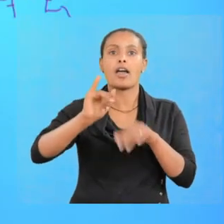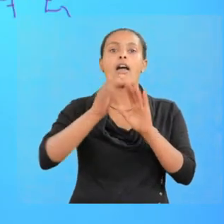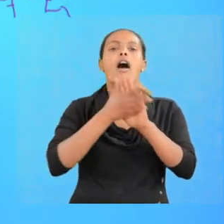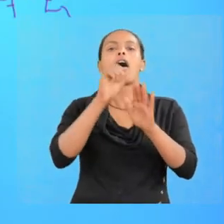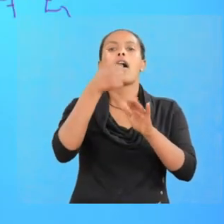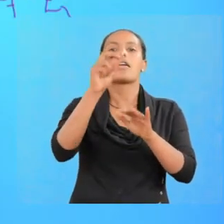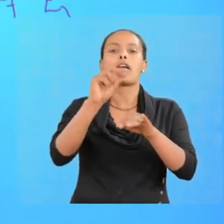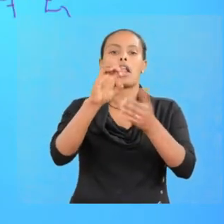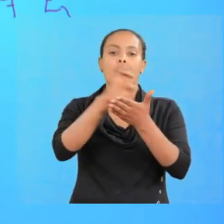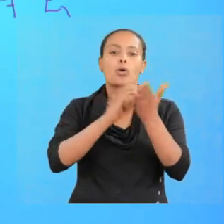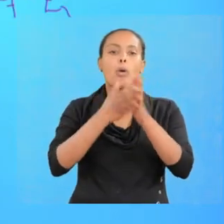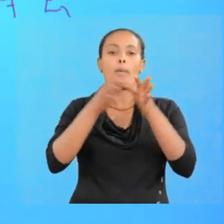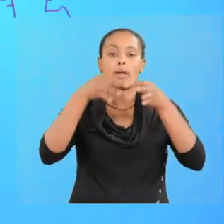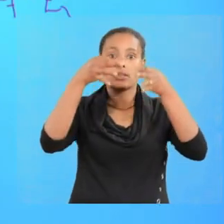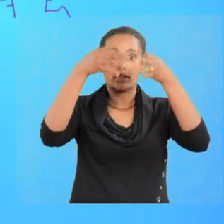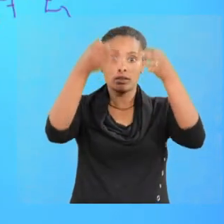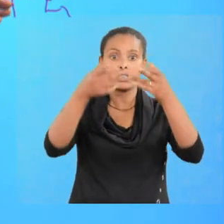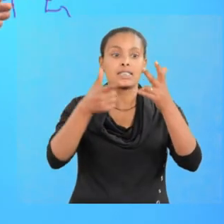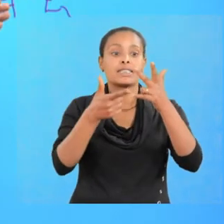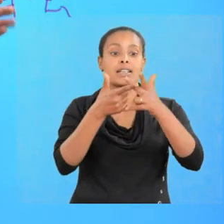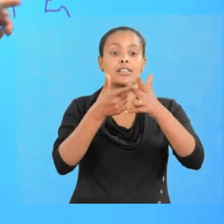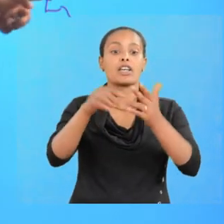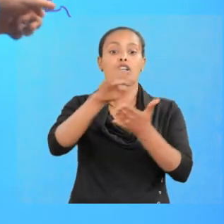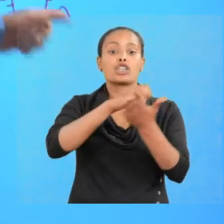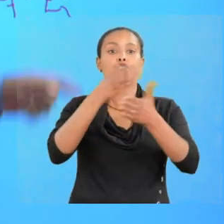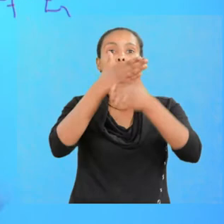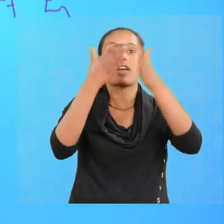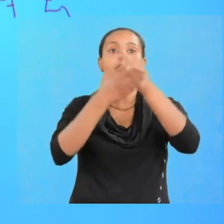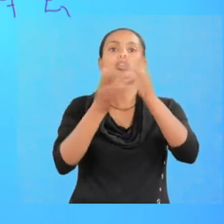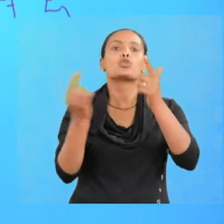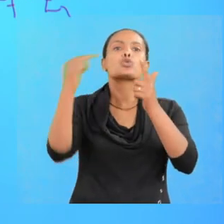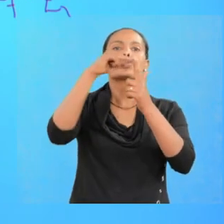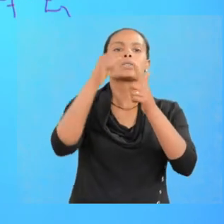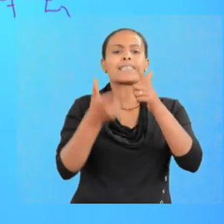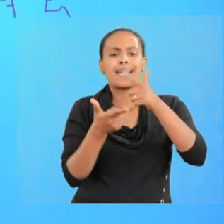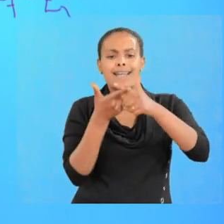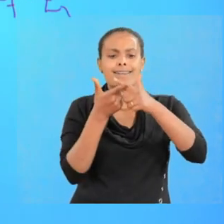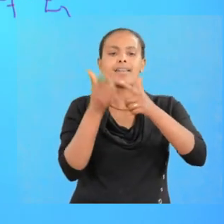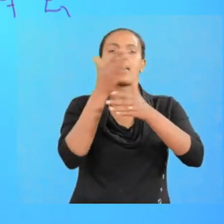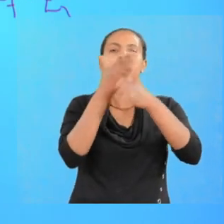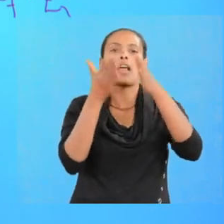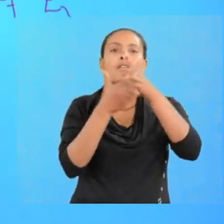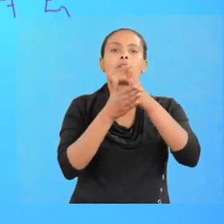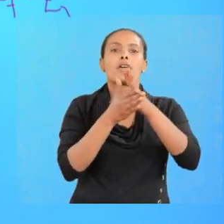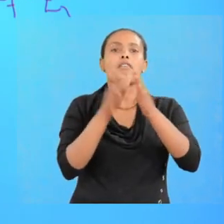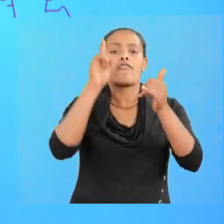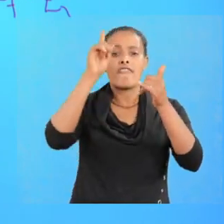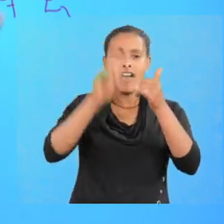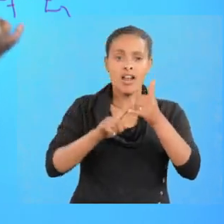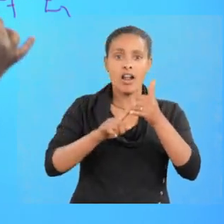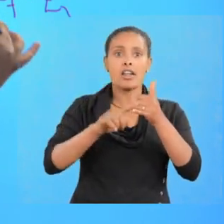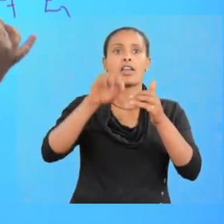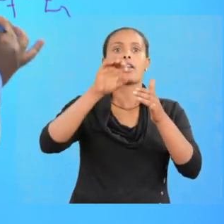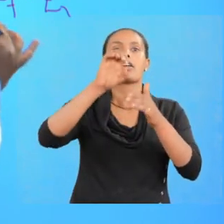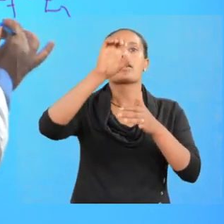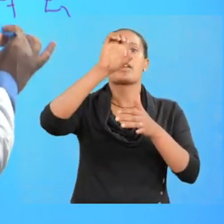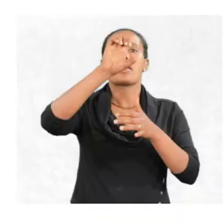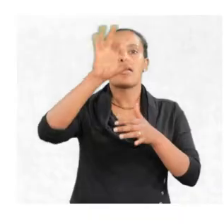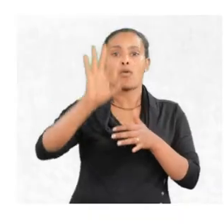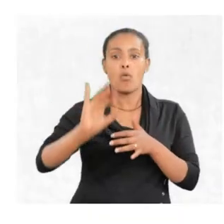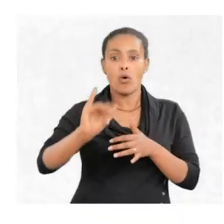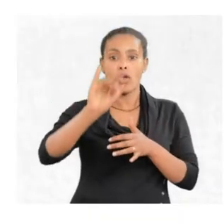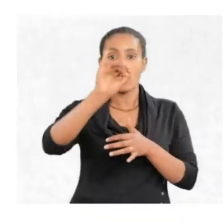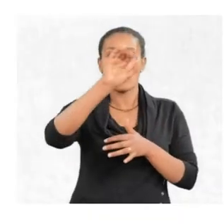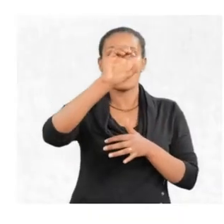a transition from the third energy level to the second energy level. Now the final energy is E two,